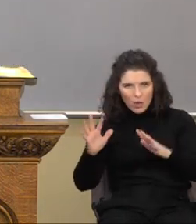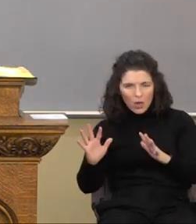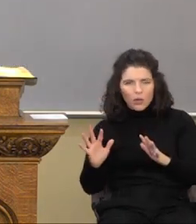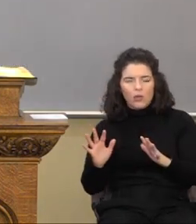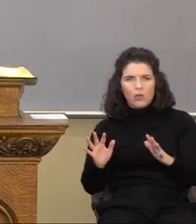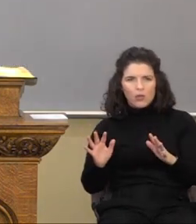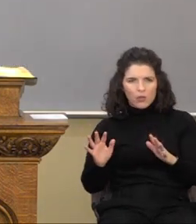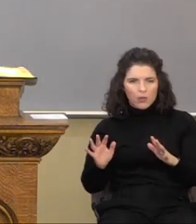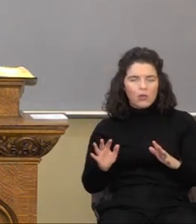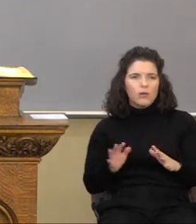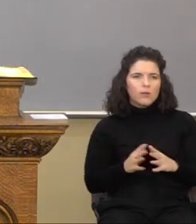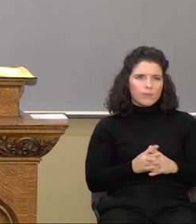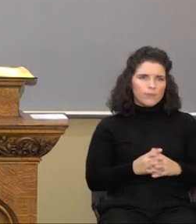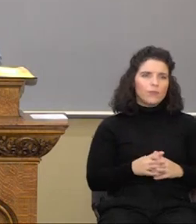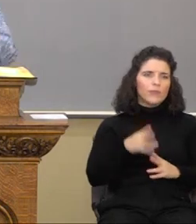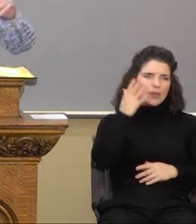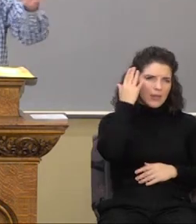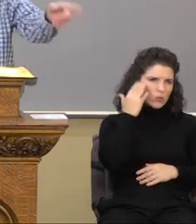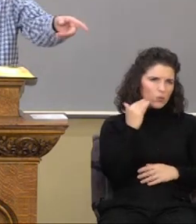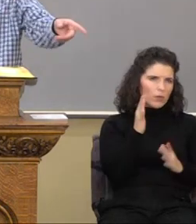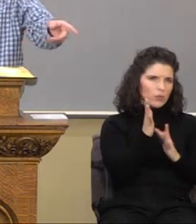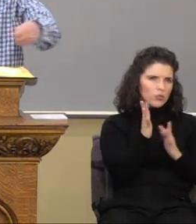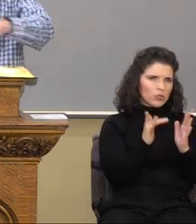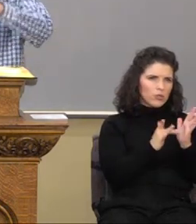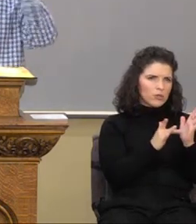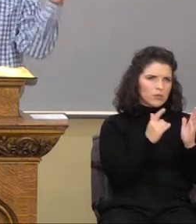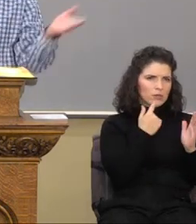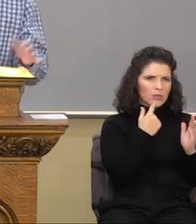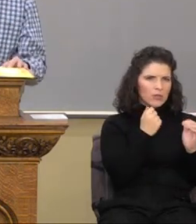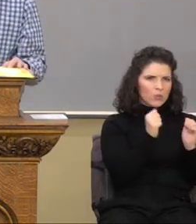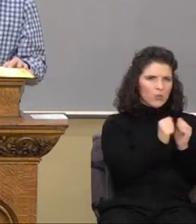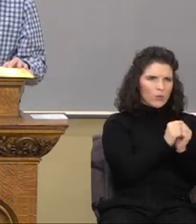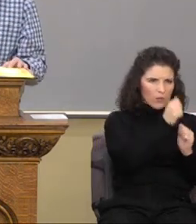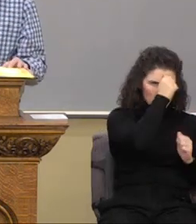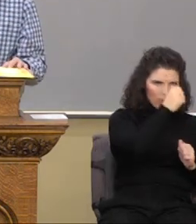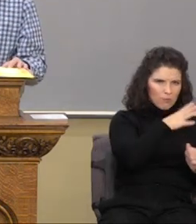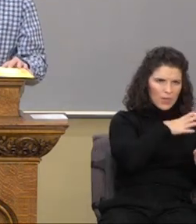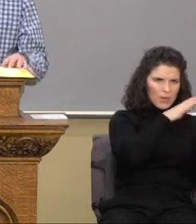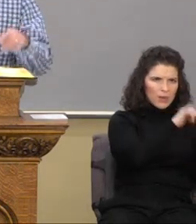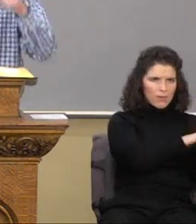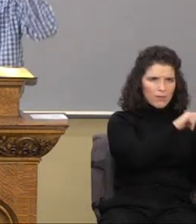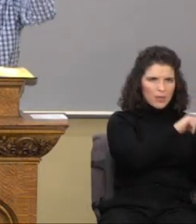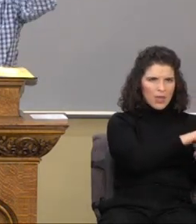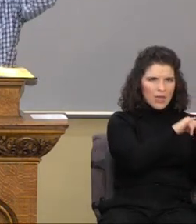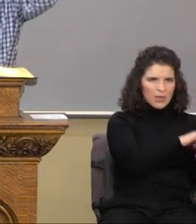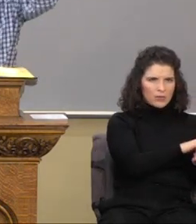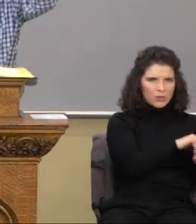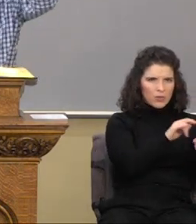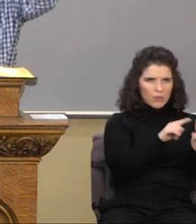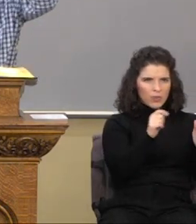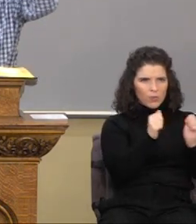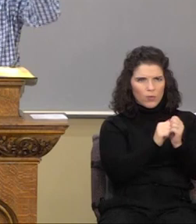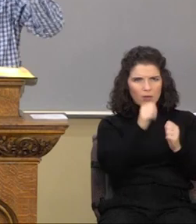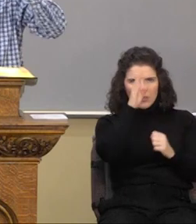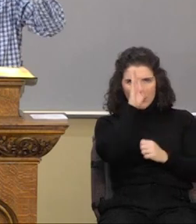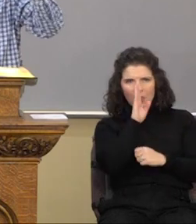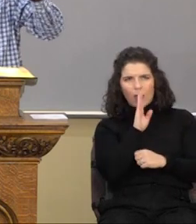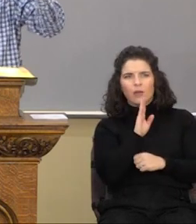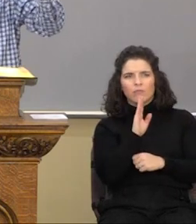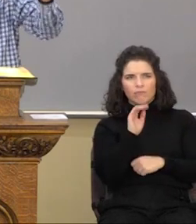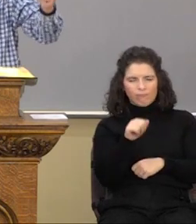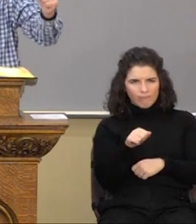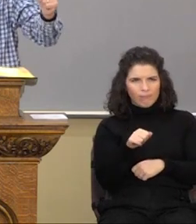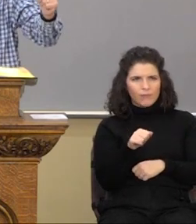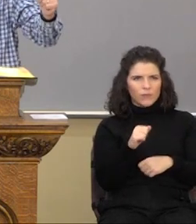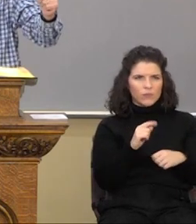done. That's why Jesus says with men, it's impossible. But with God. So when it comes to